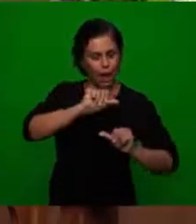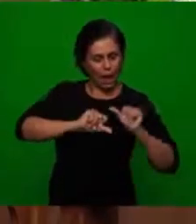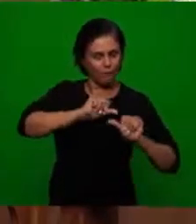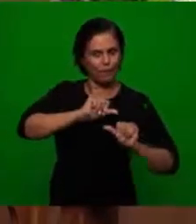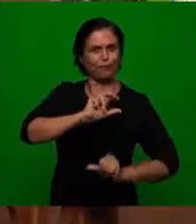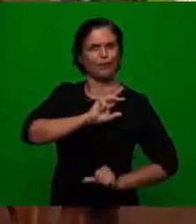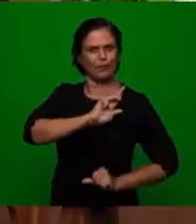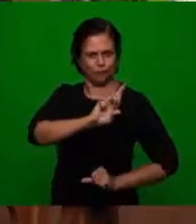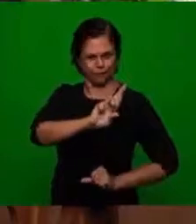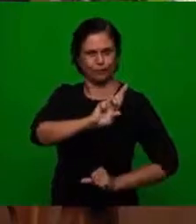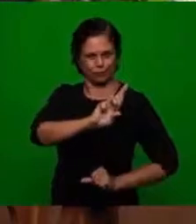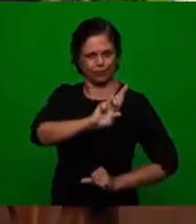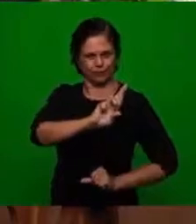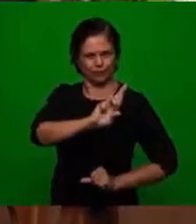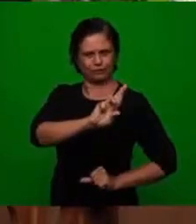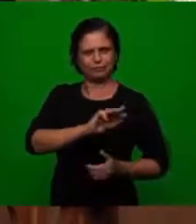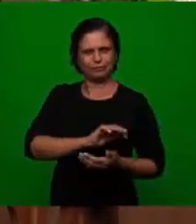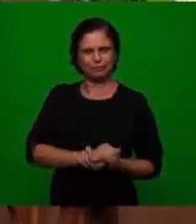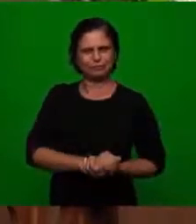the Reformation